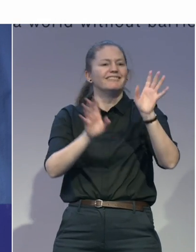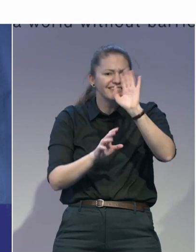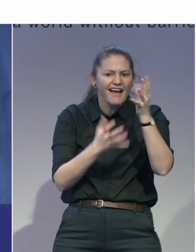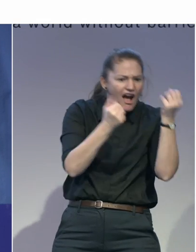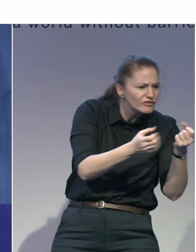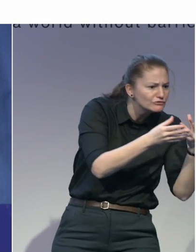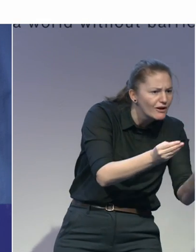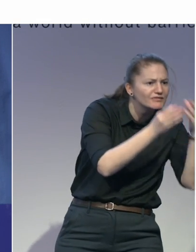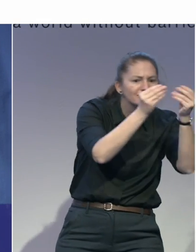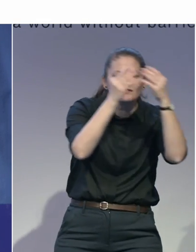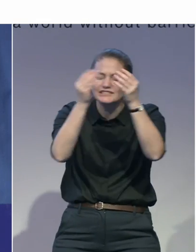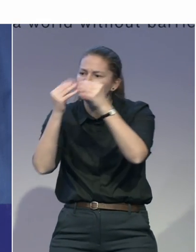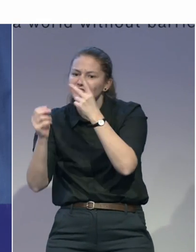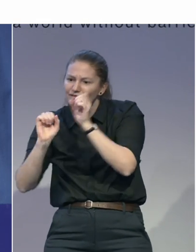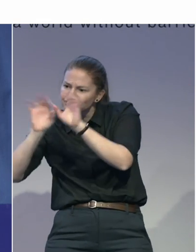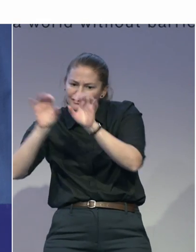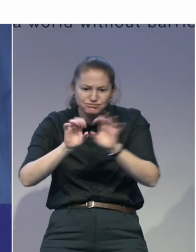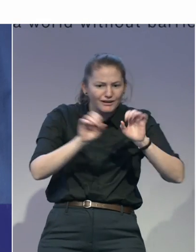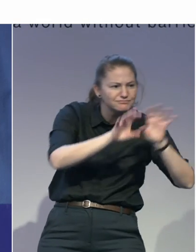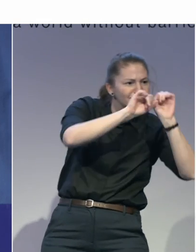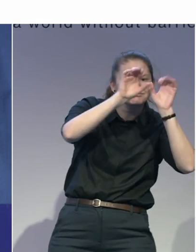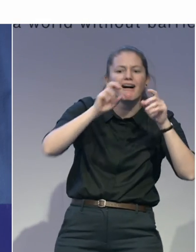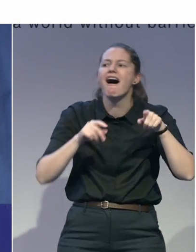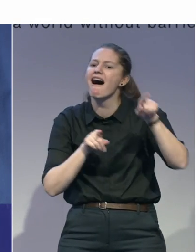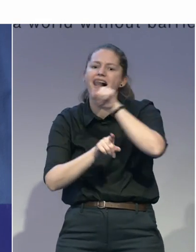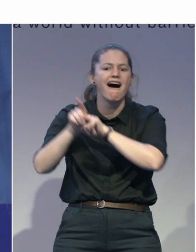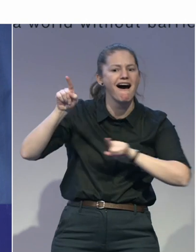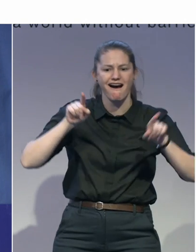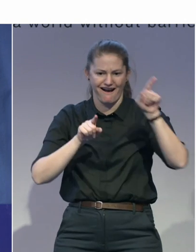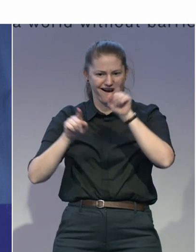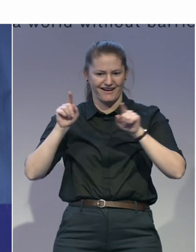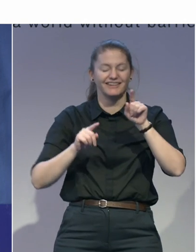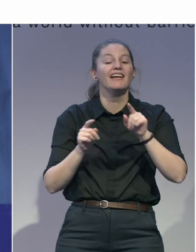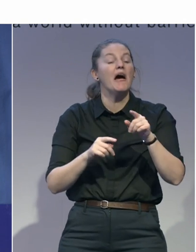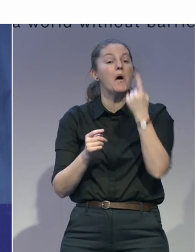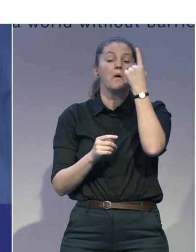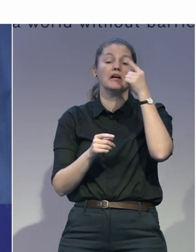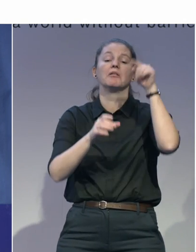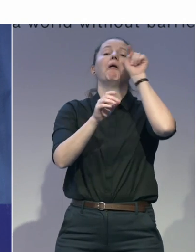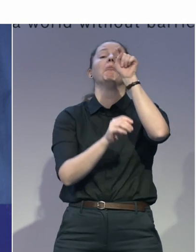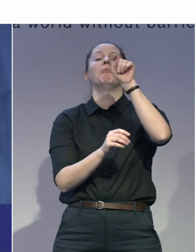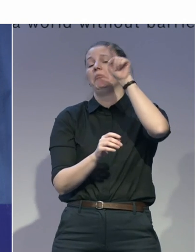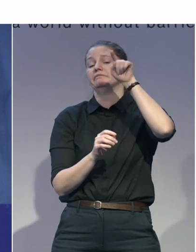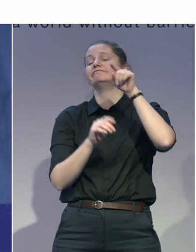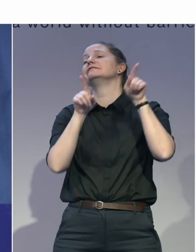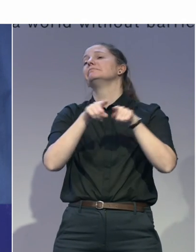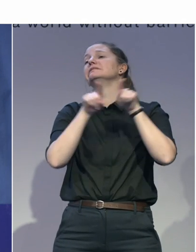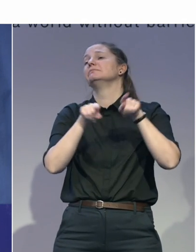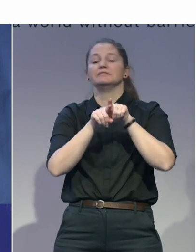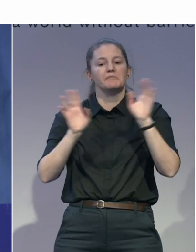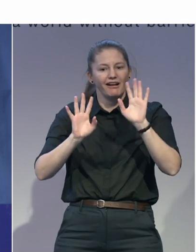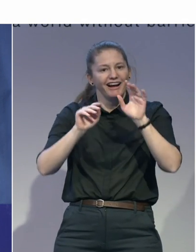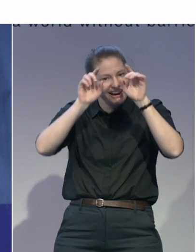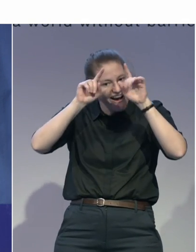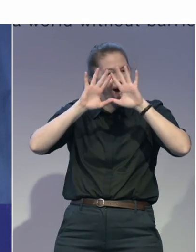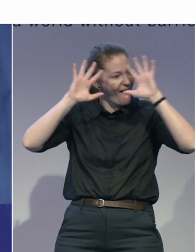segregated by border, by creed, by color, by religion. It's just not segregated. Someone in Australia is losing their hearing